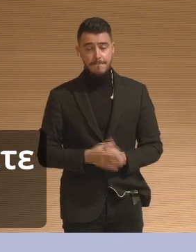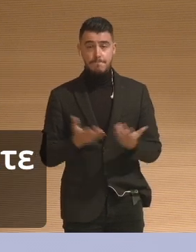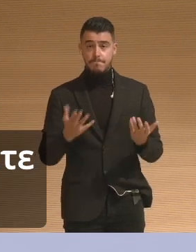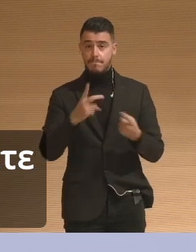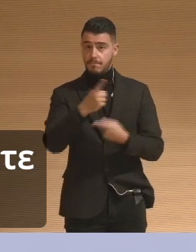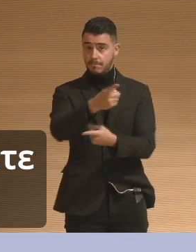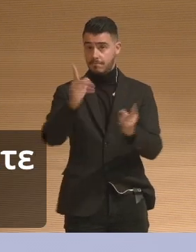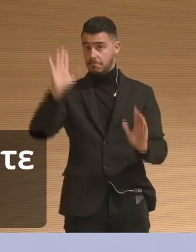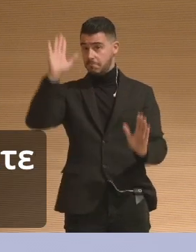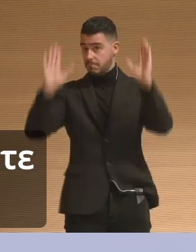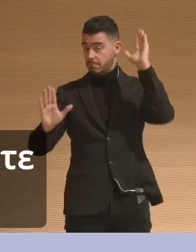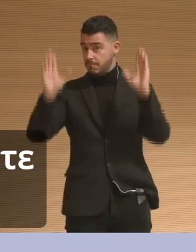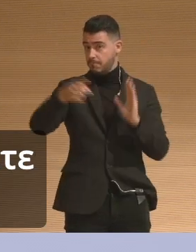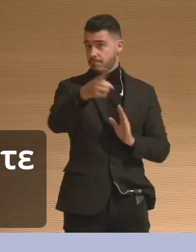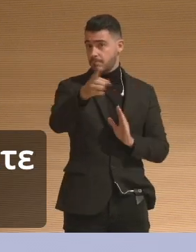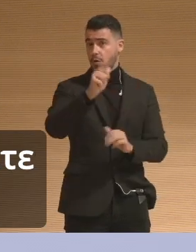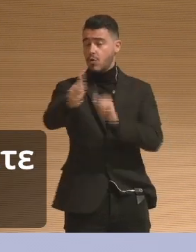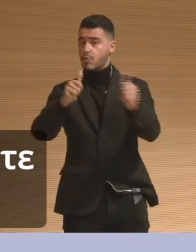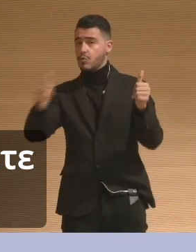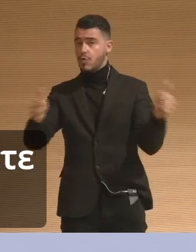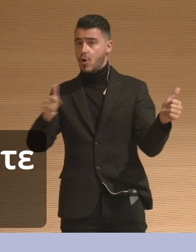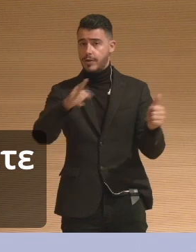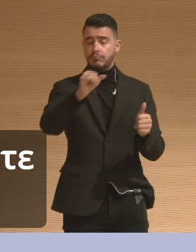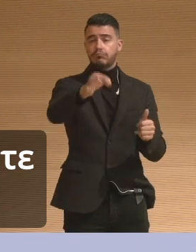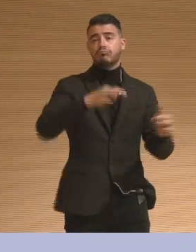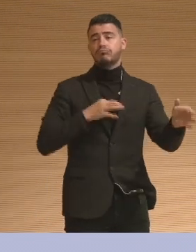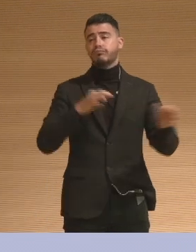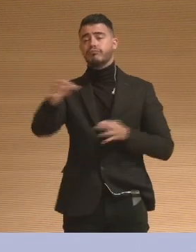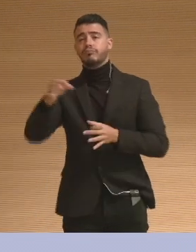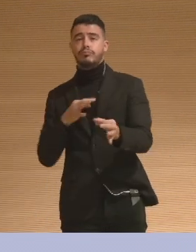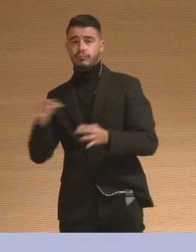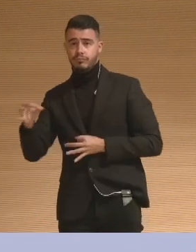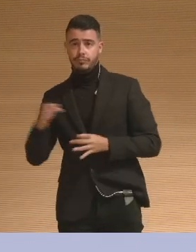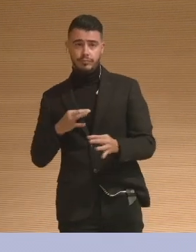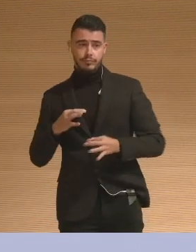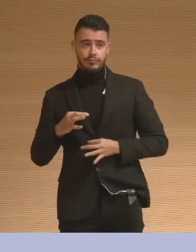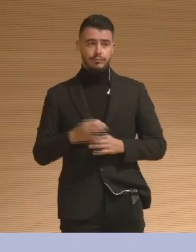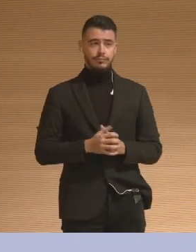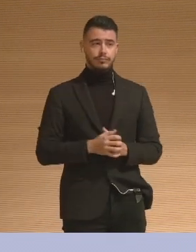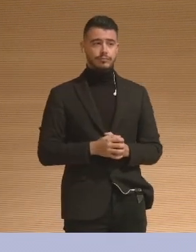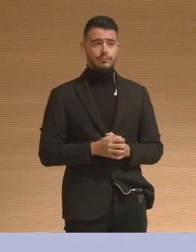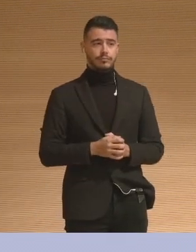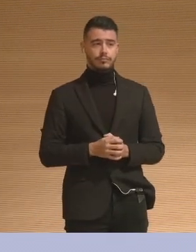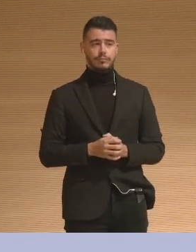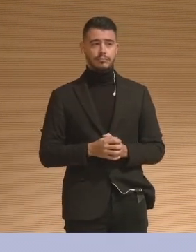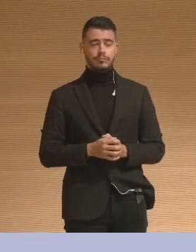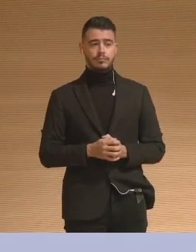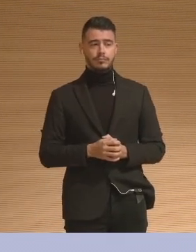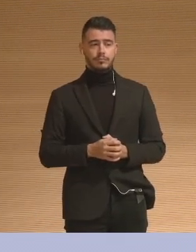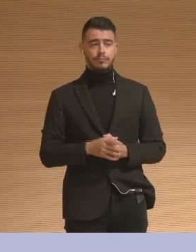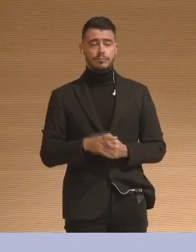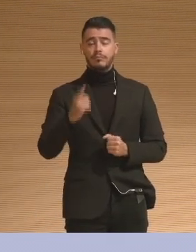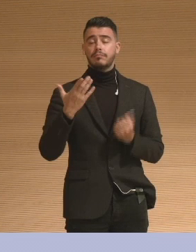your hand. If you're remote, raise your hand too because I can feel you. Do you have a meaningful object that you